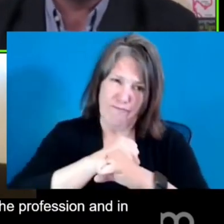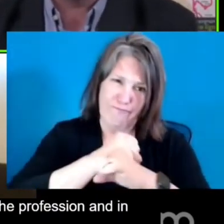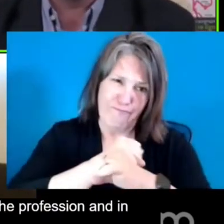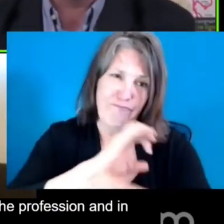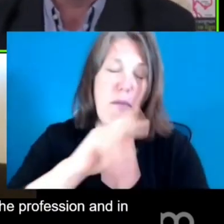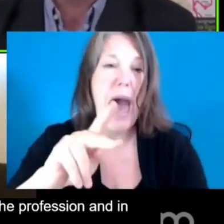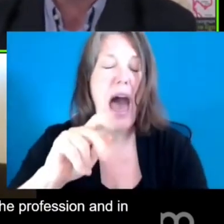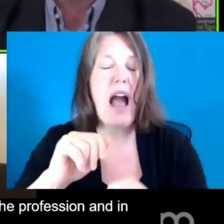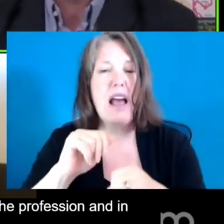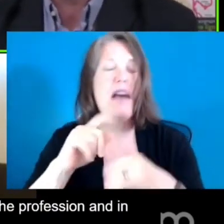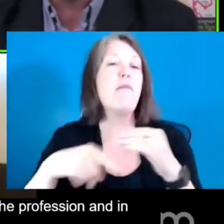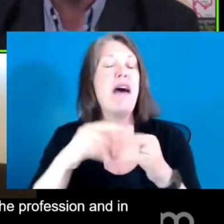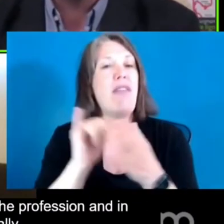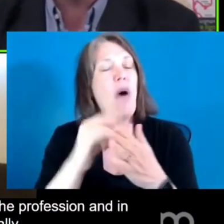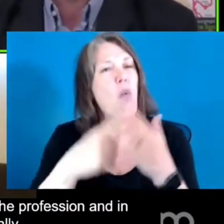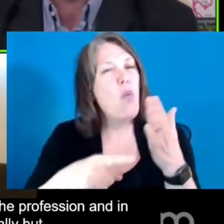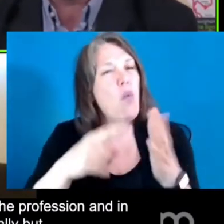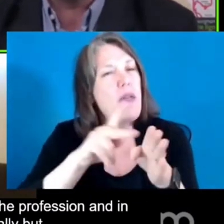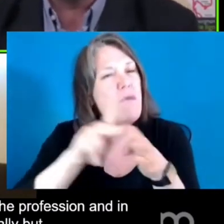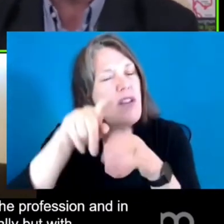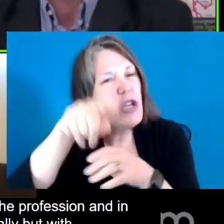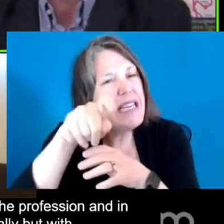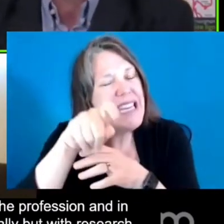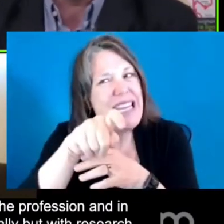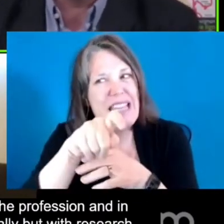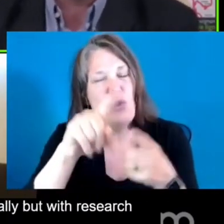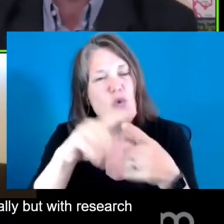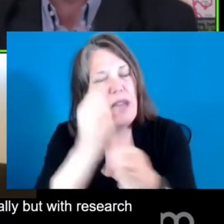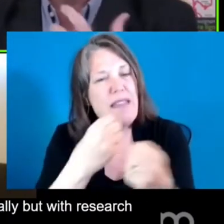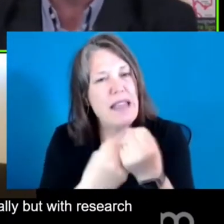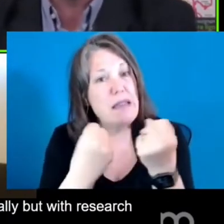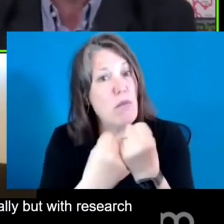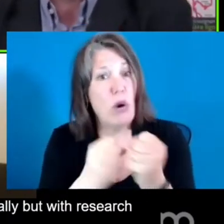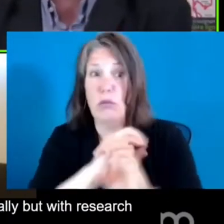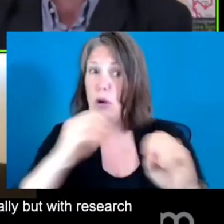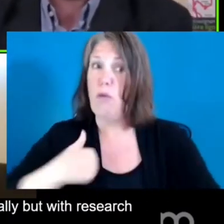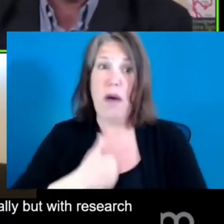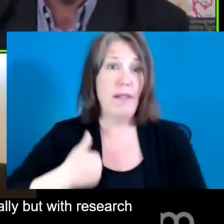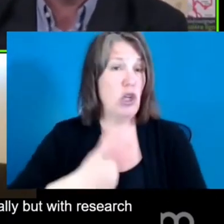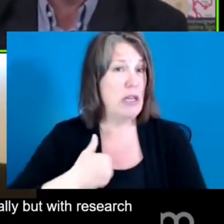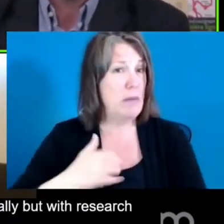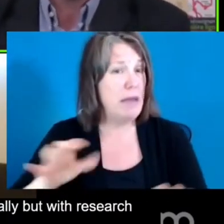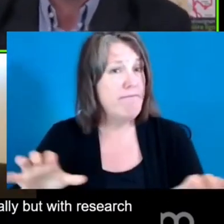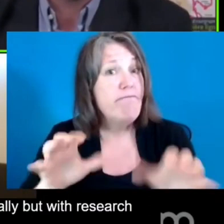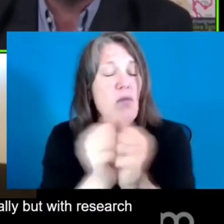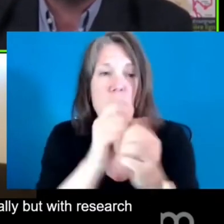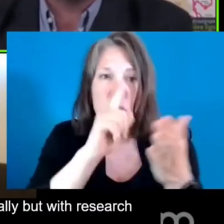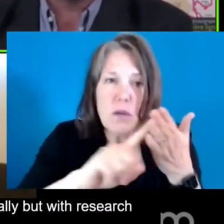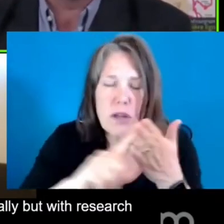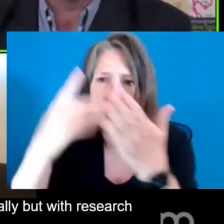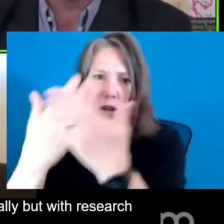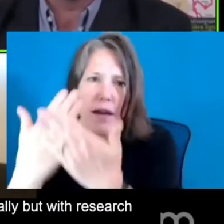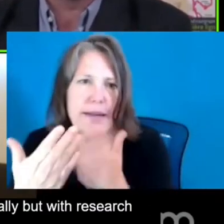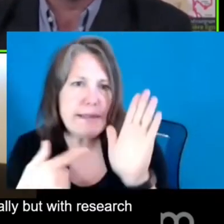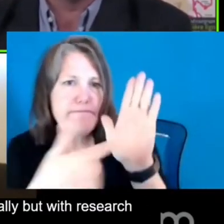support. Unapologetically, but with research and evidence, teaching in America's future. I mean, was the seminal